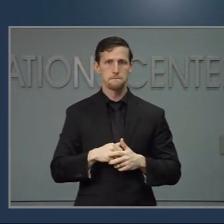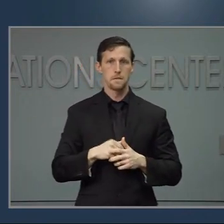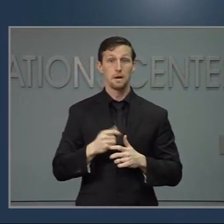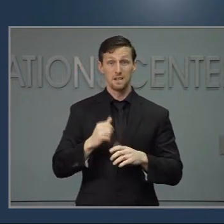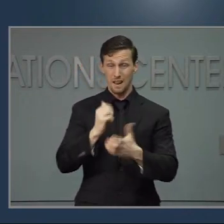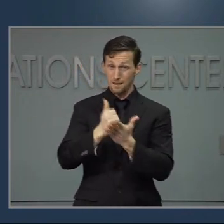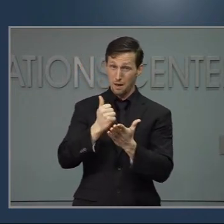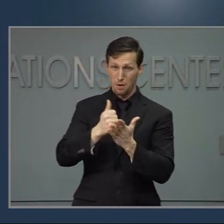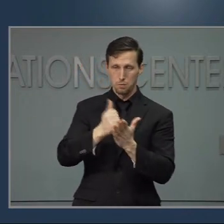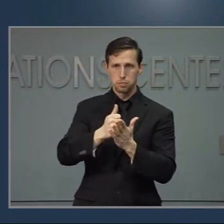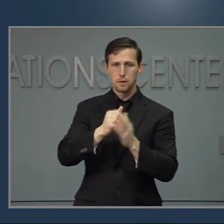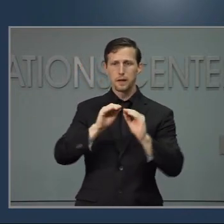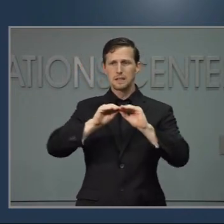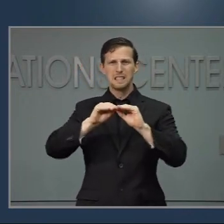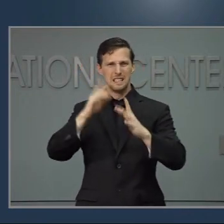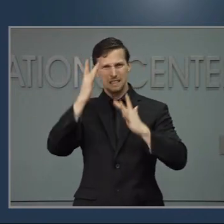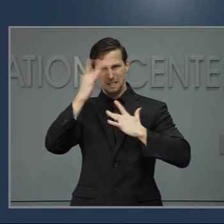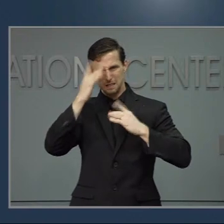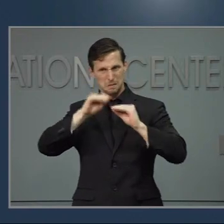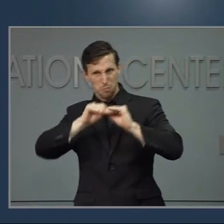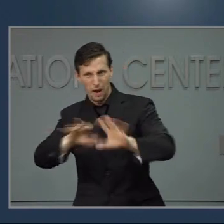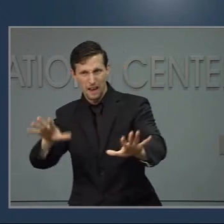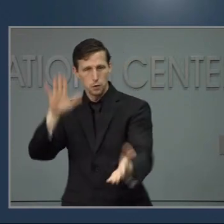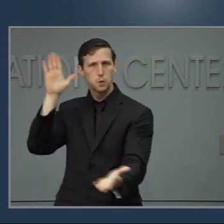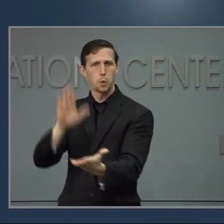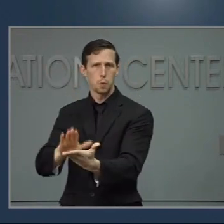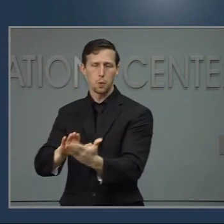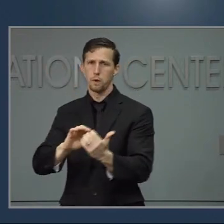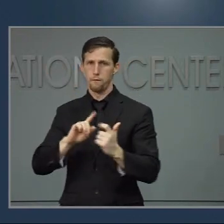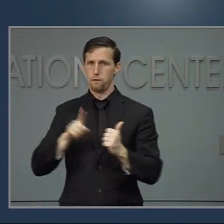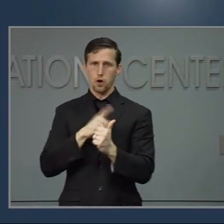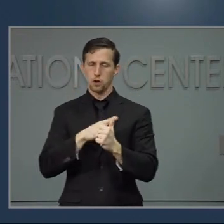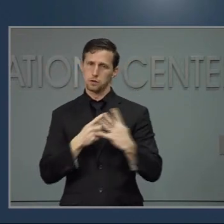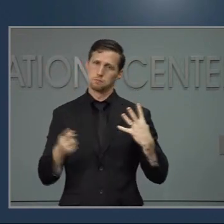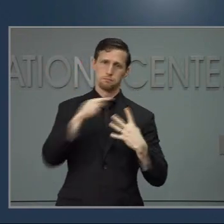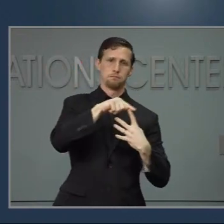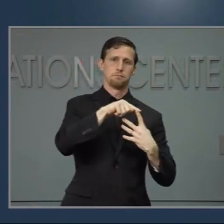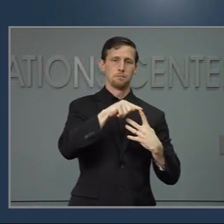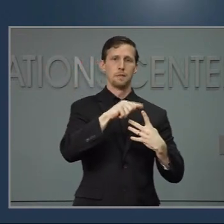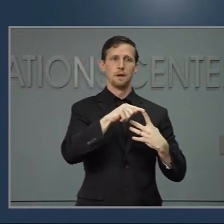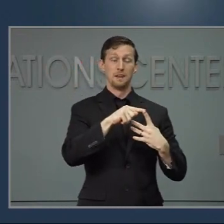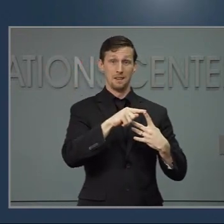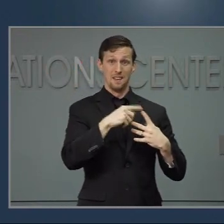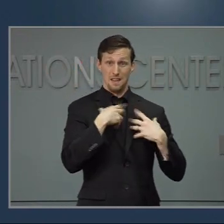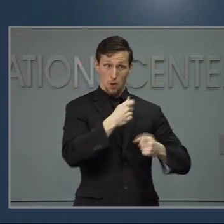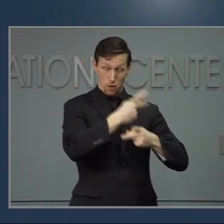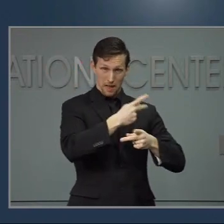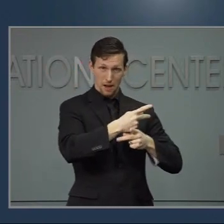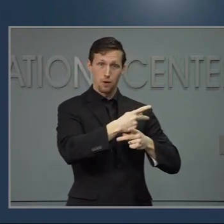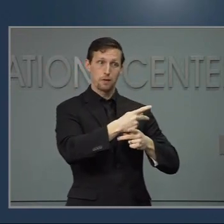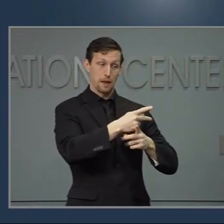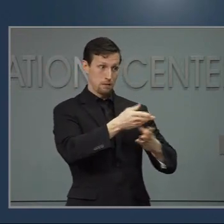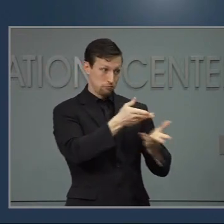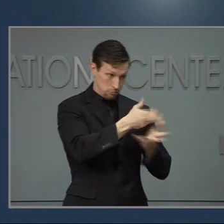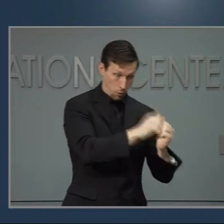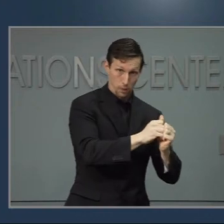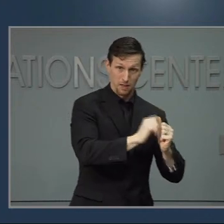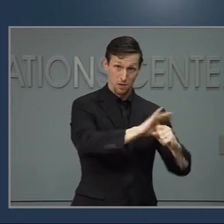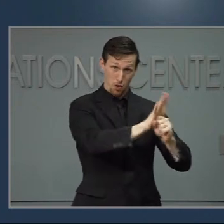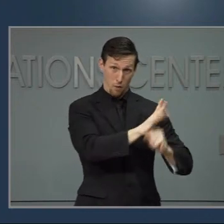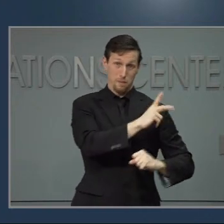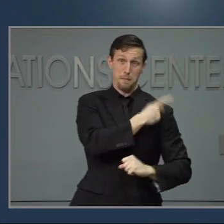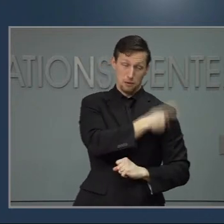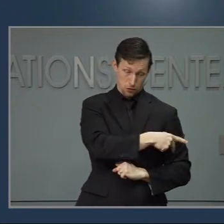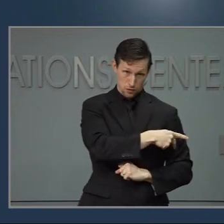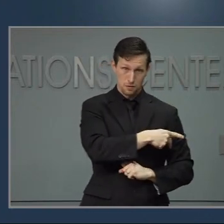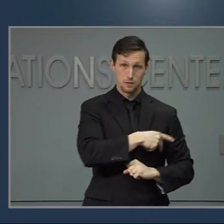The first phases focus on protecting healthcare workers caring for patients with COVID-19, protecting people who are at